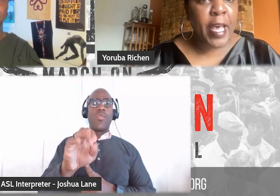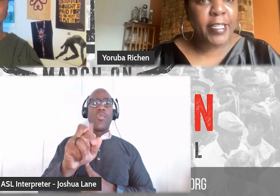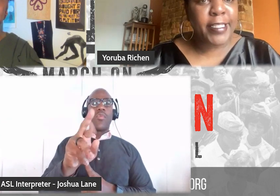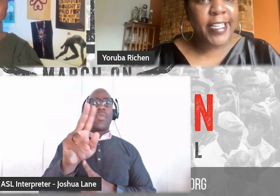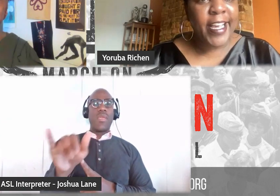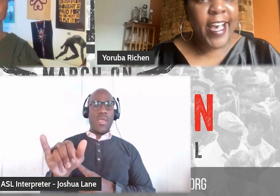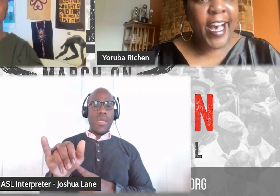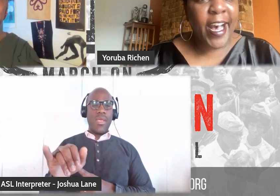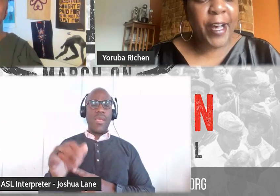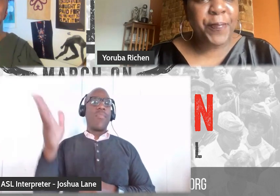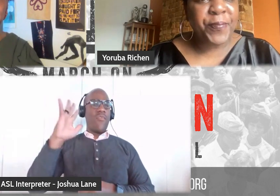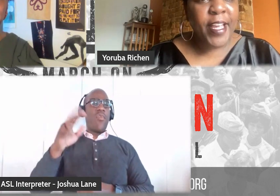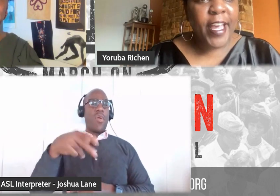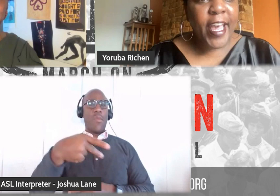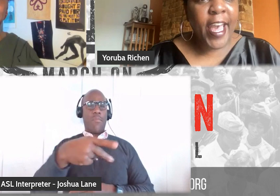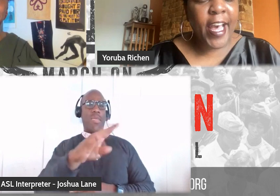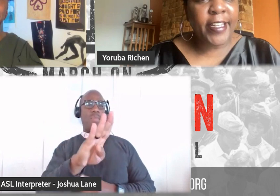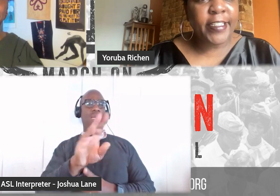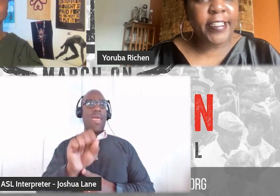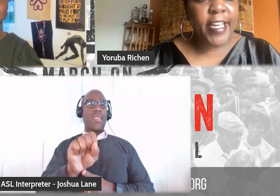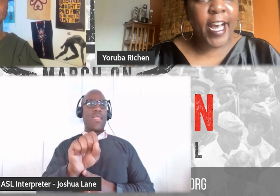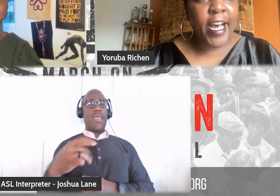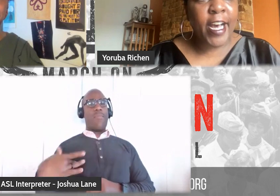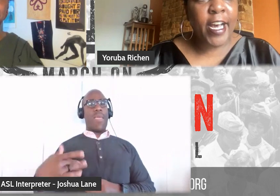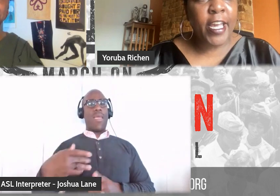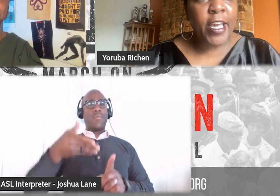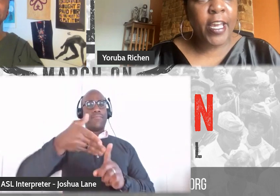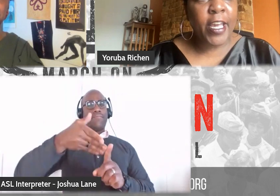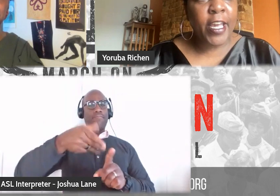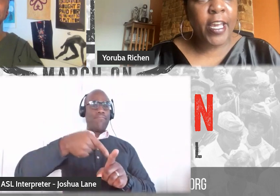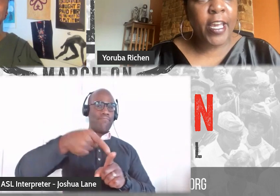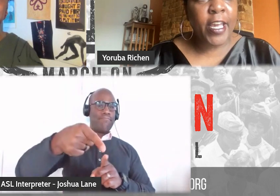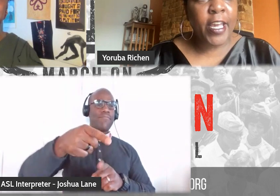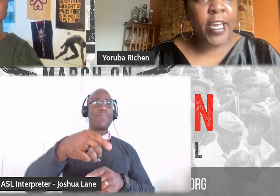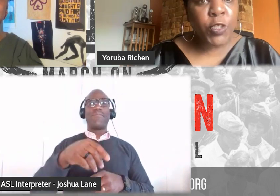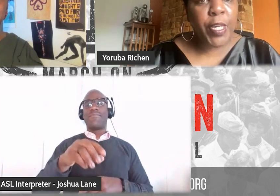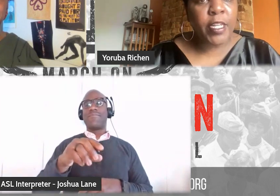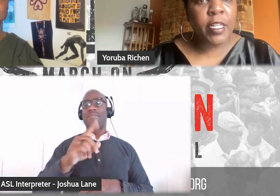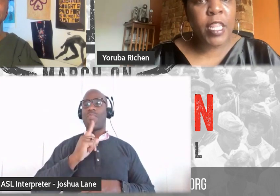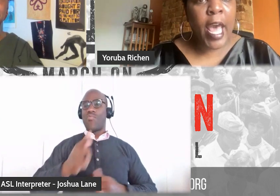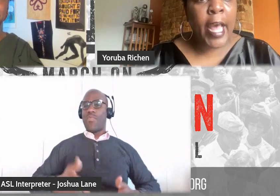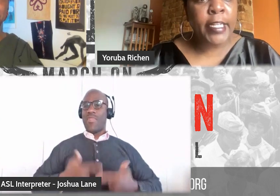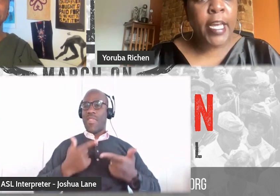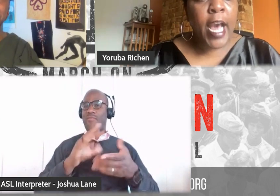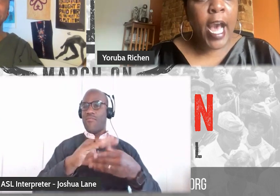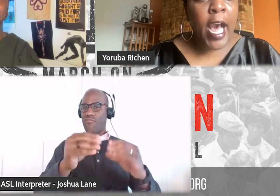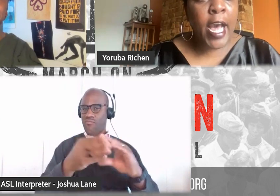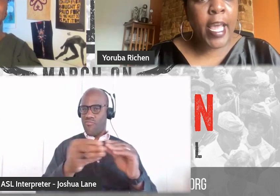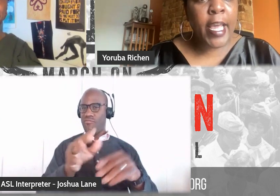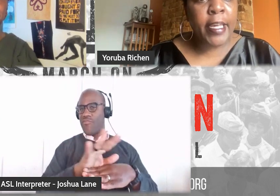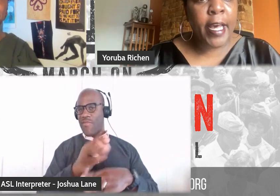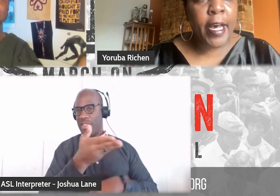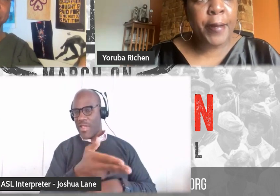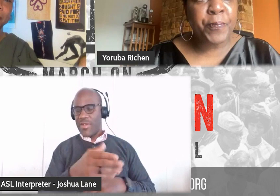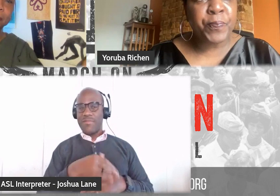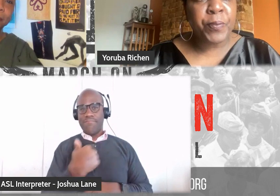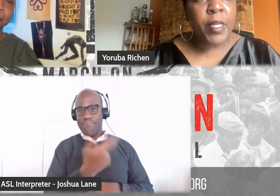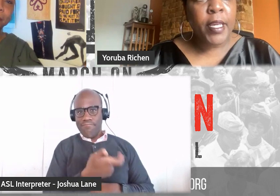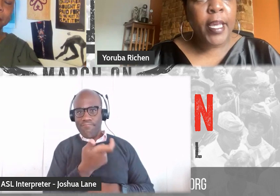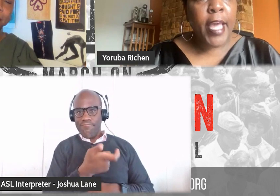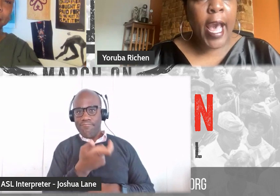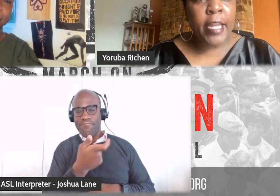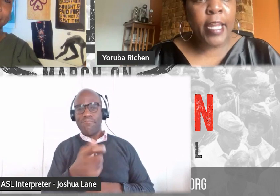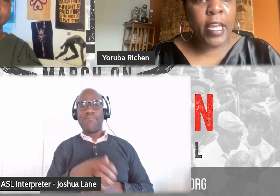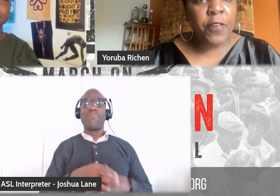PBS. Um, and, uh, it wasn't until after I graduated that I, um,